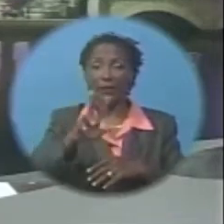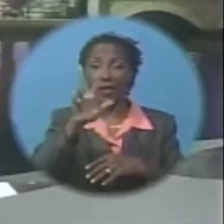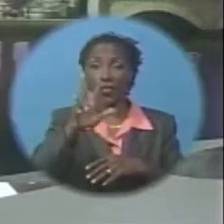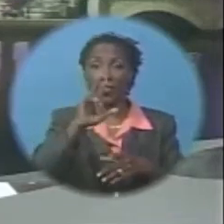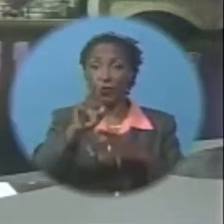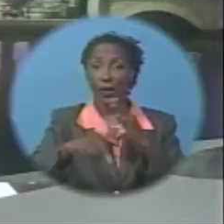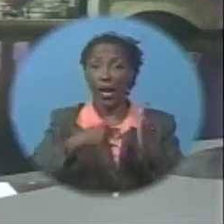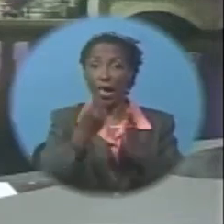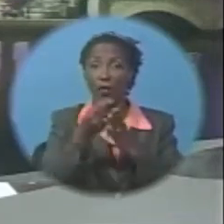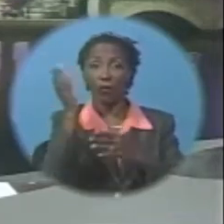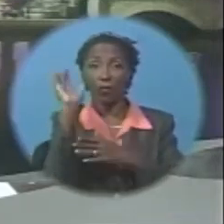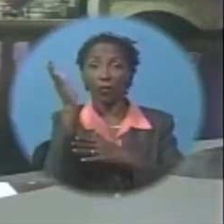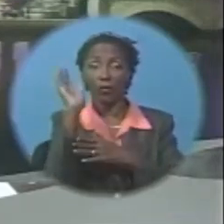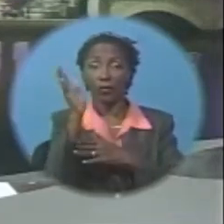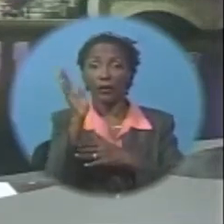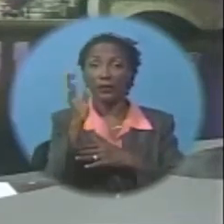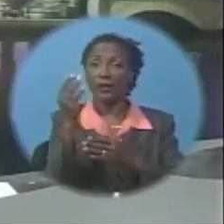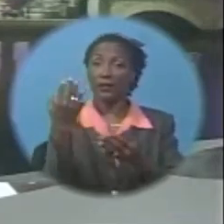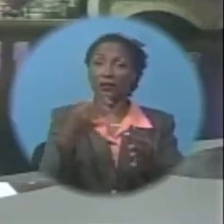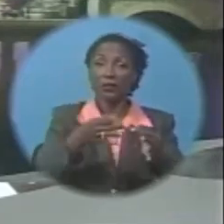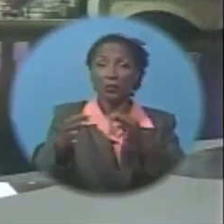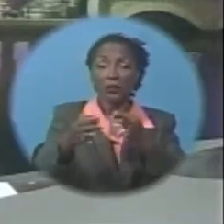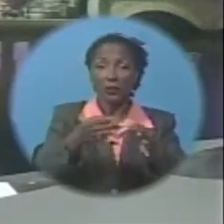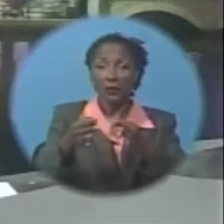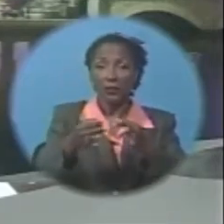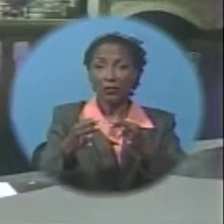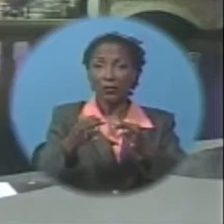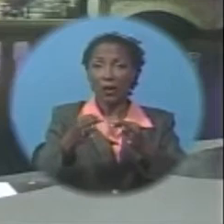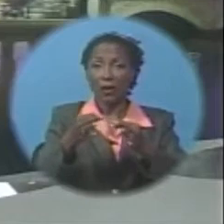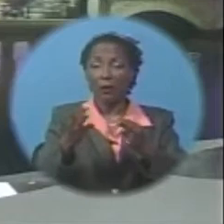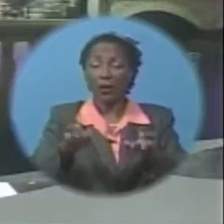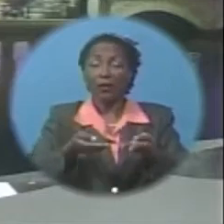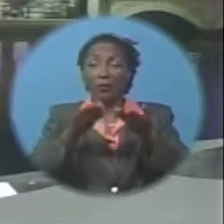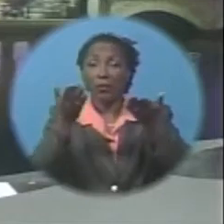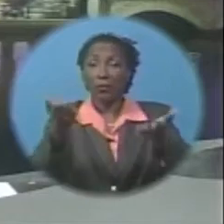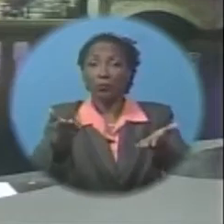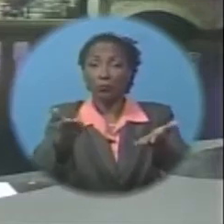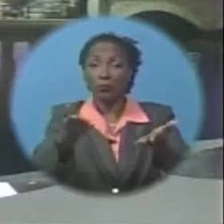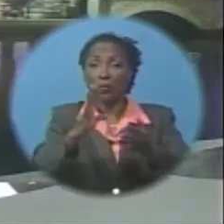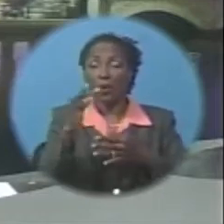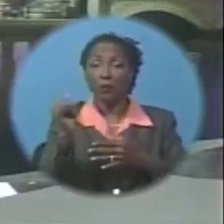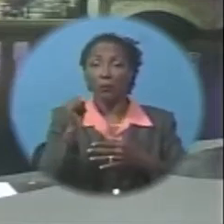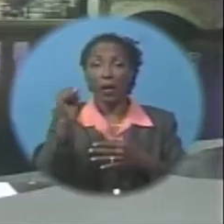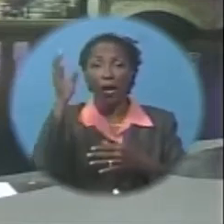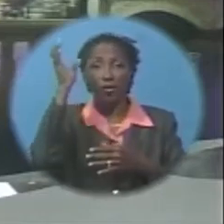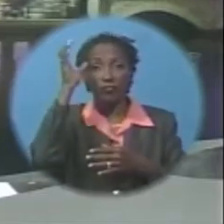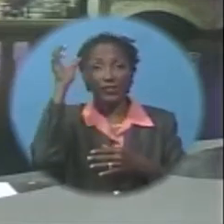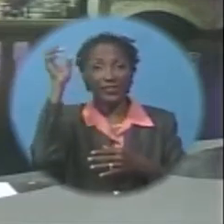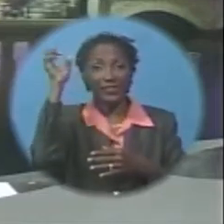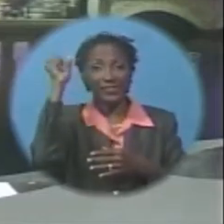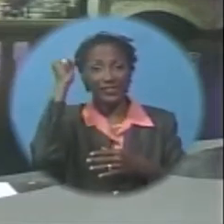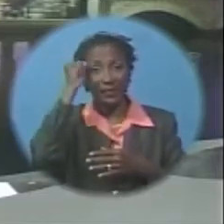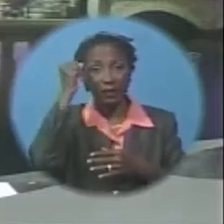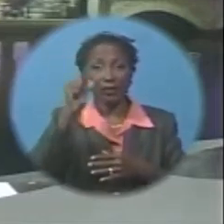statement and the budgetary proposals 2017-2018, presented by Finance Minister Chris Sinclair yesterday.